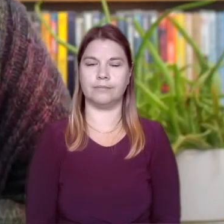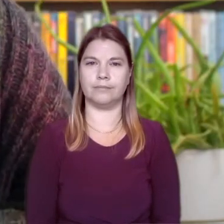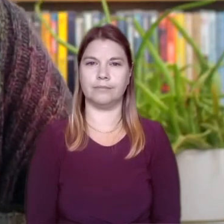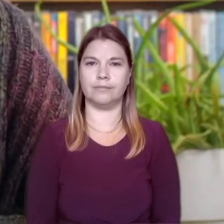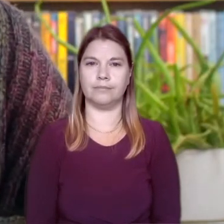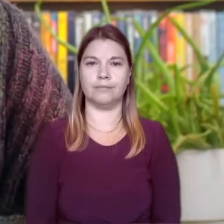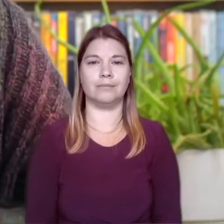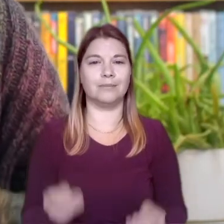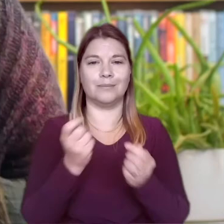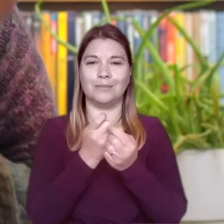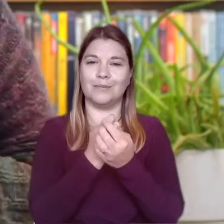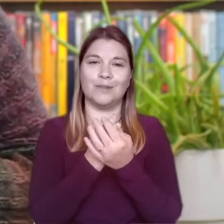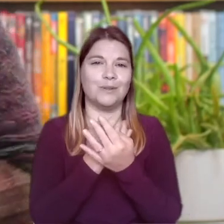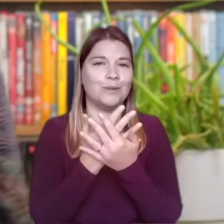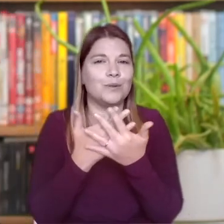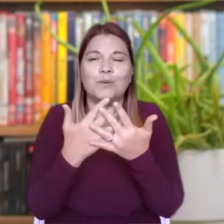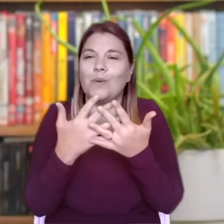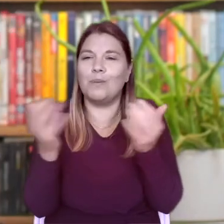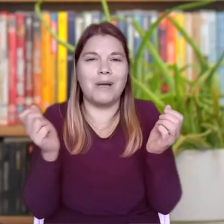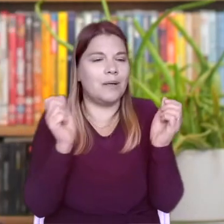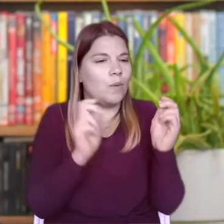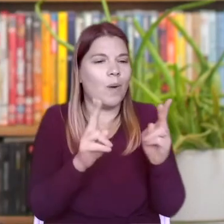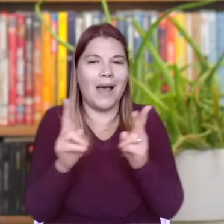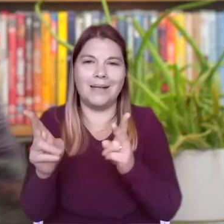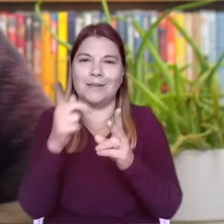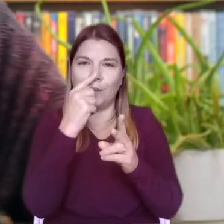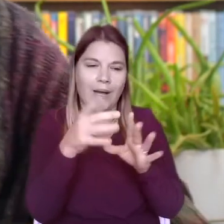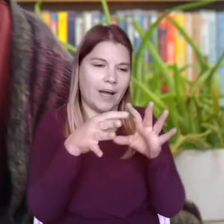there are so many ways to touch and interact with all of these items